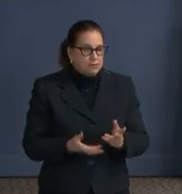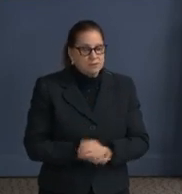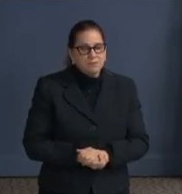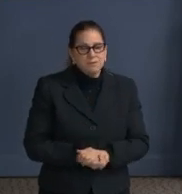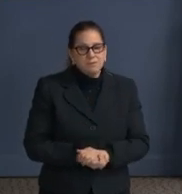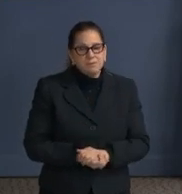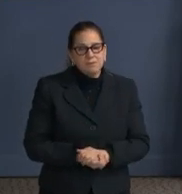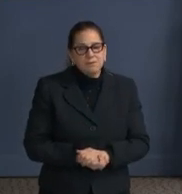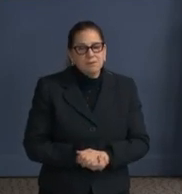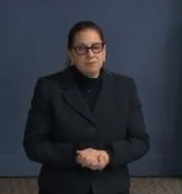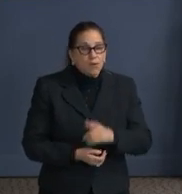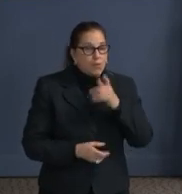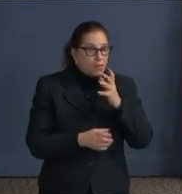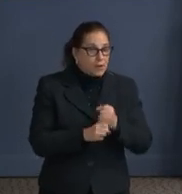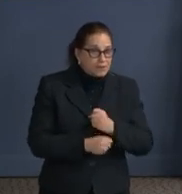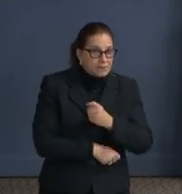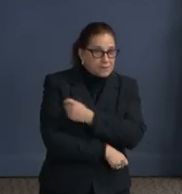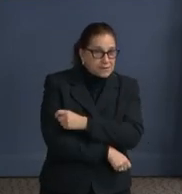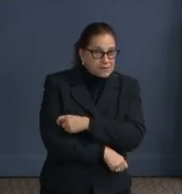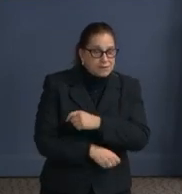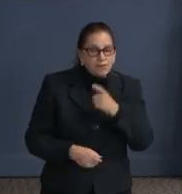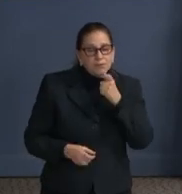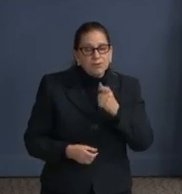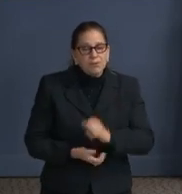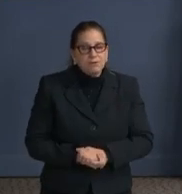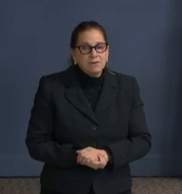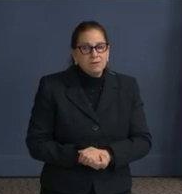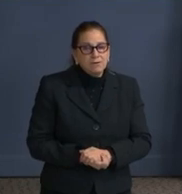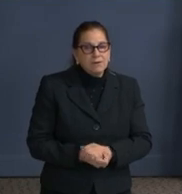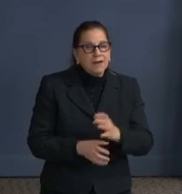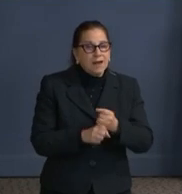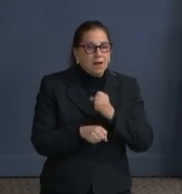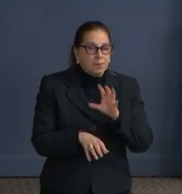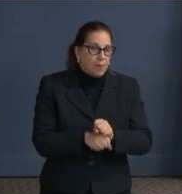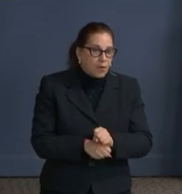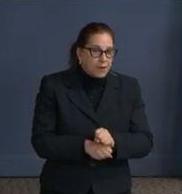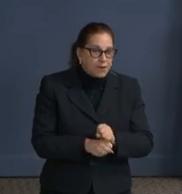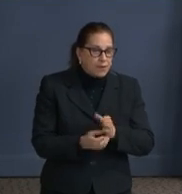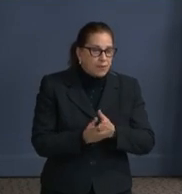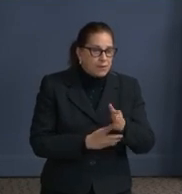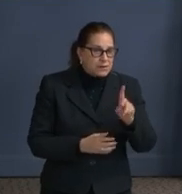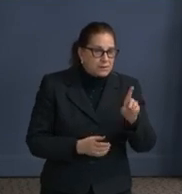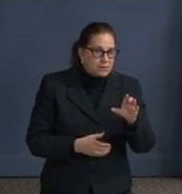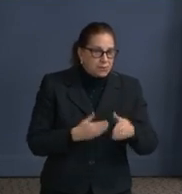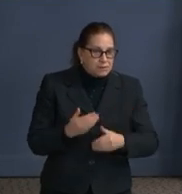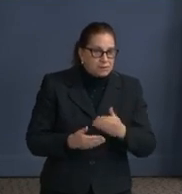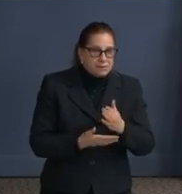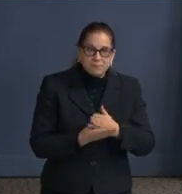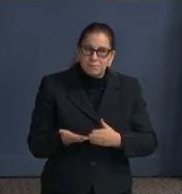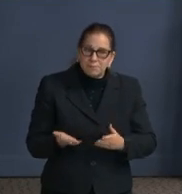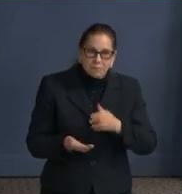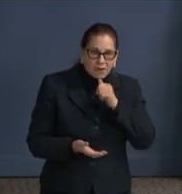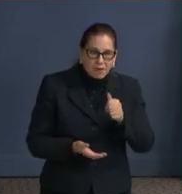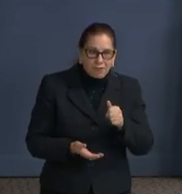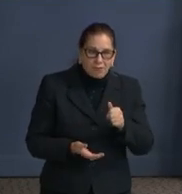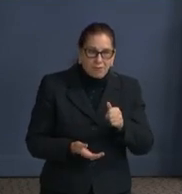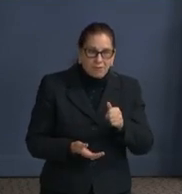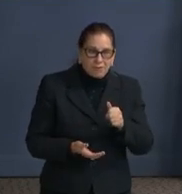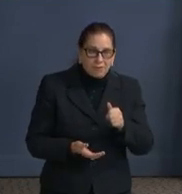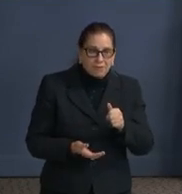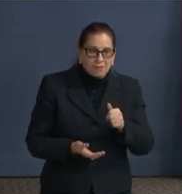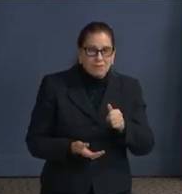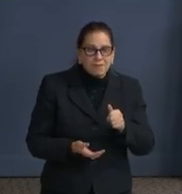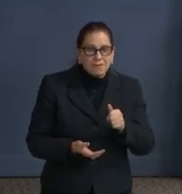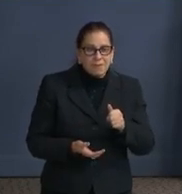who is vaccinated and who gets appointments through the district's process because it is possible to be vaccinated without